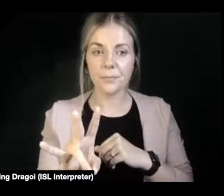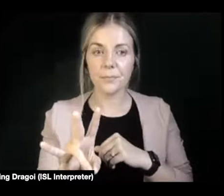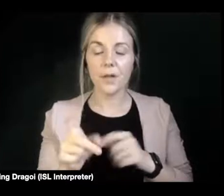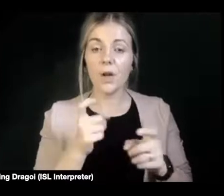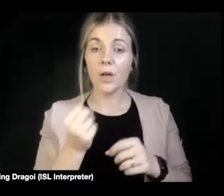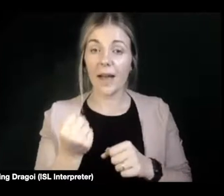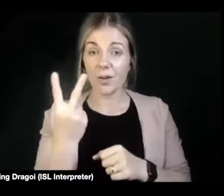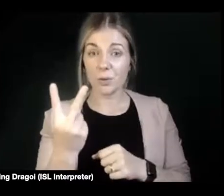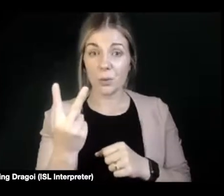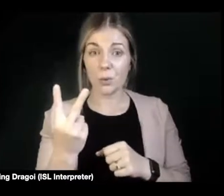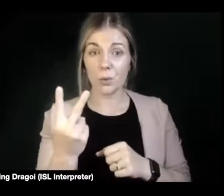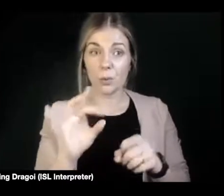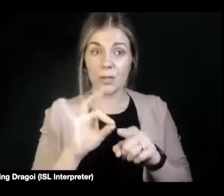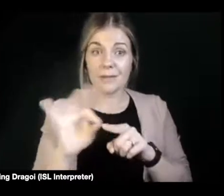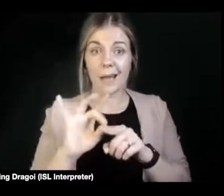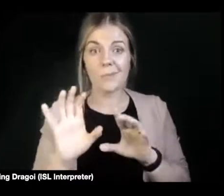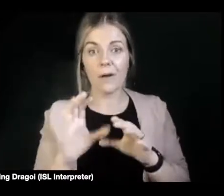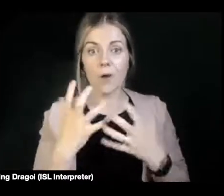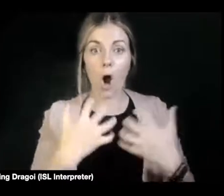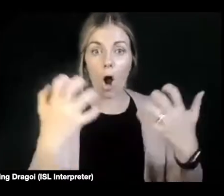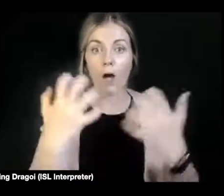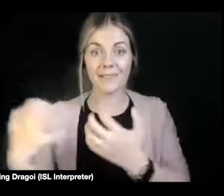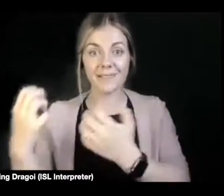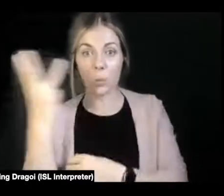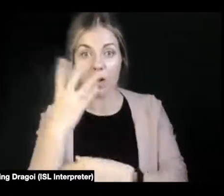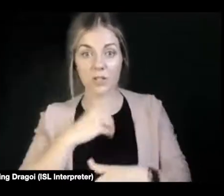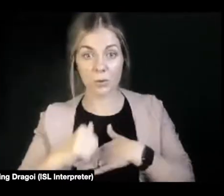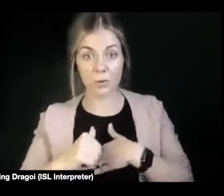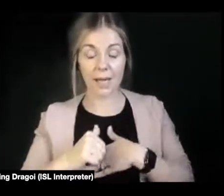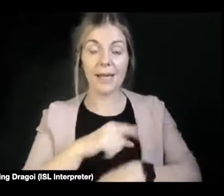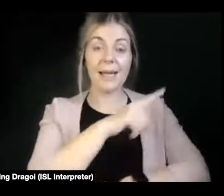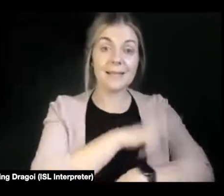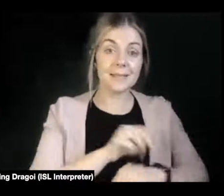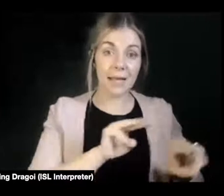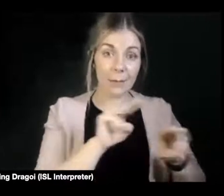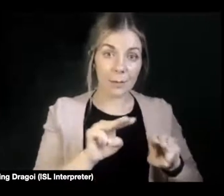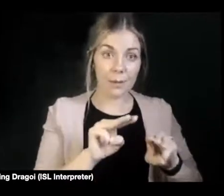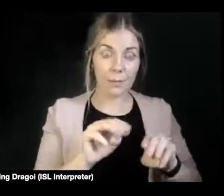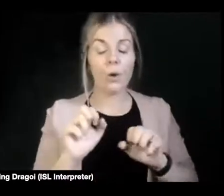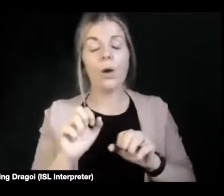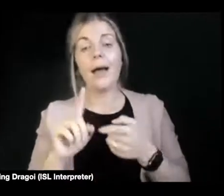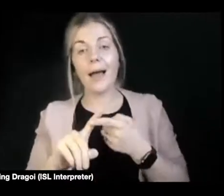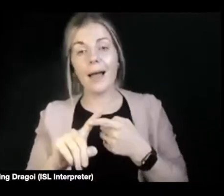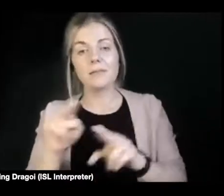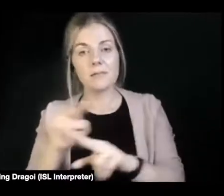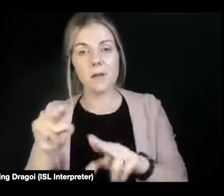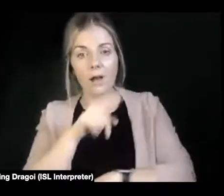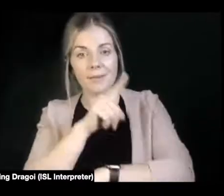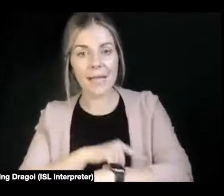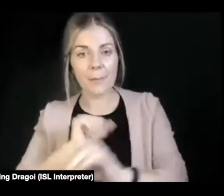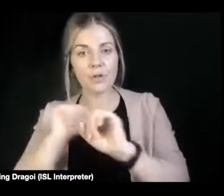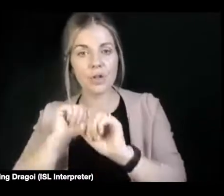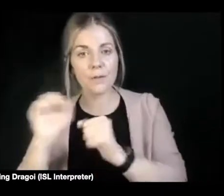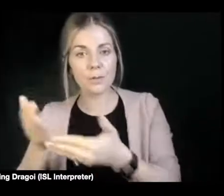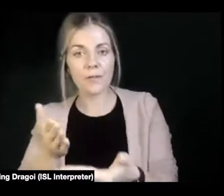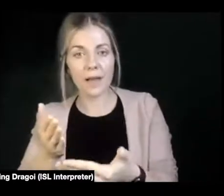and there's also a non-disabled service provider. We have quite a lot